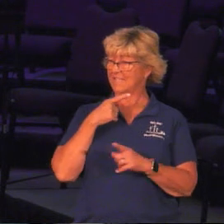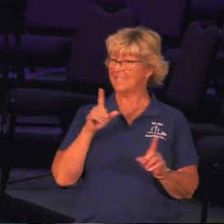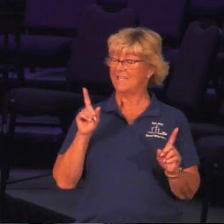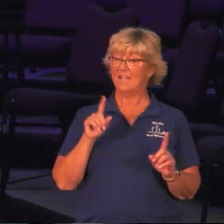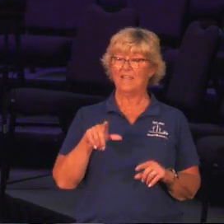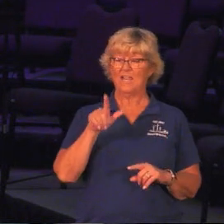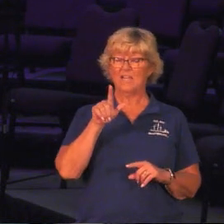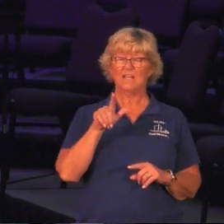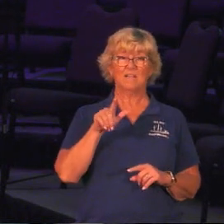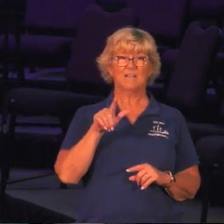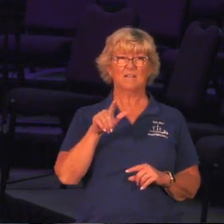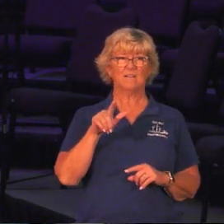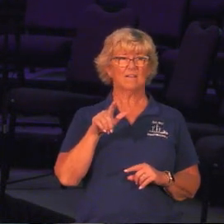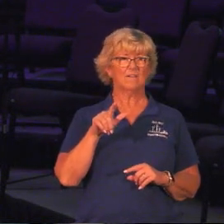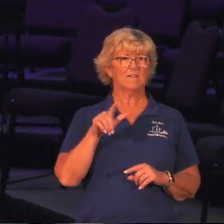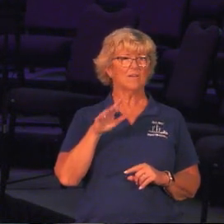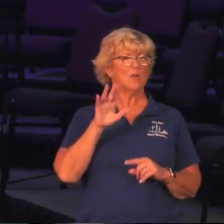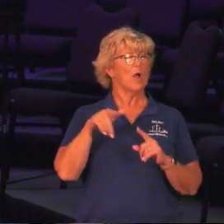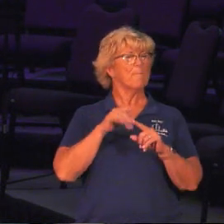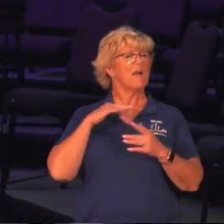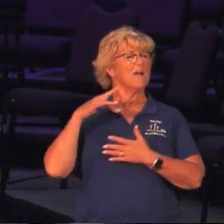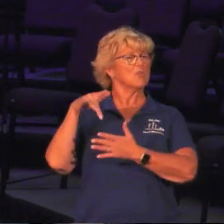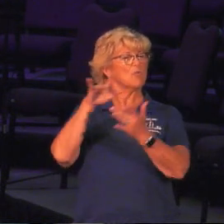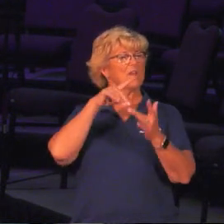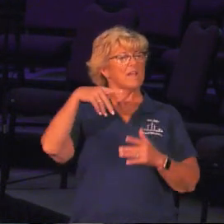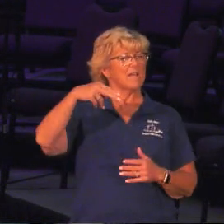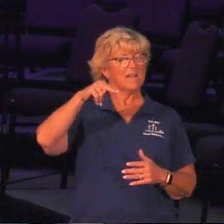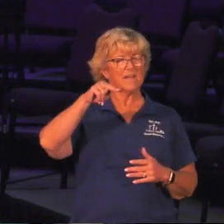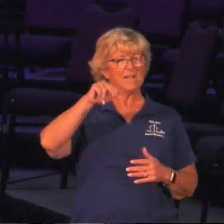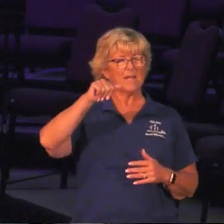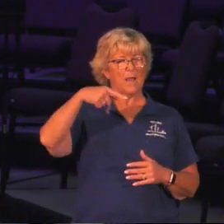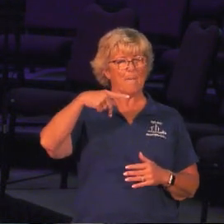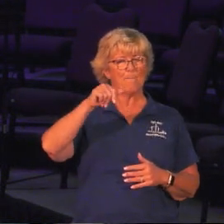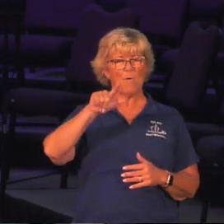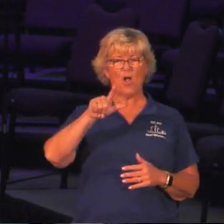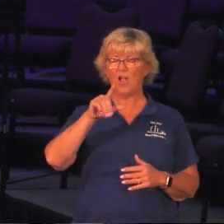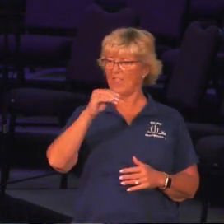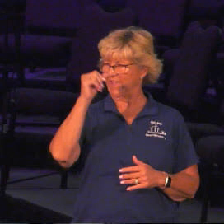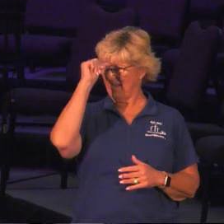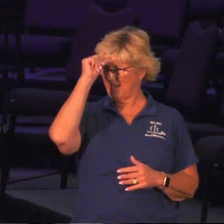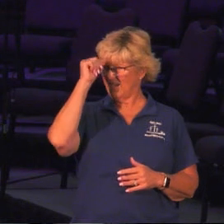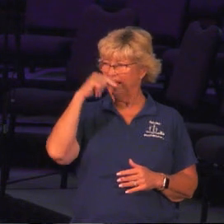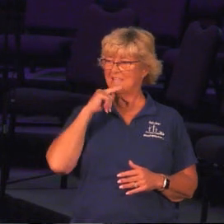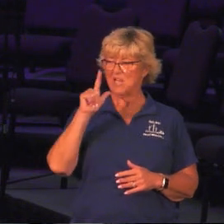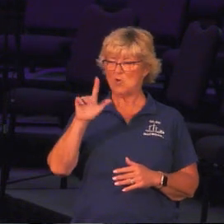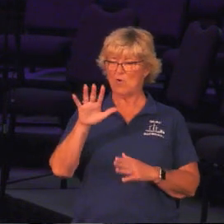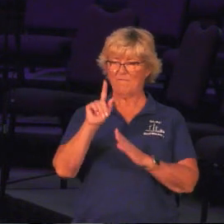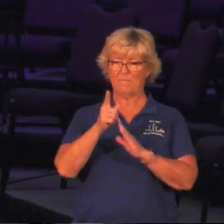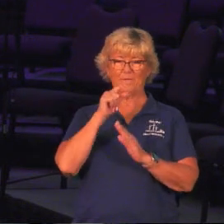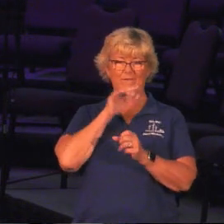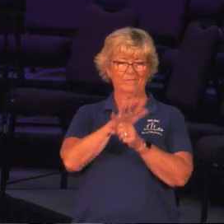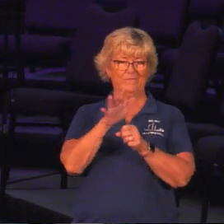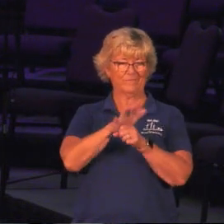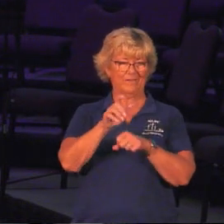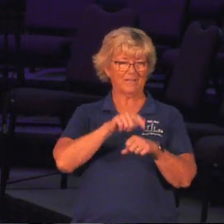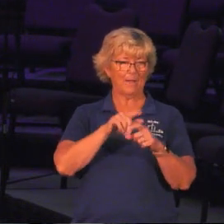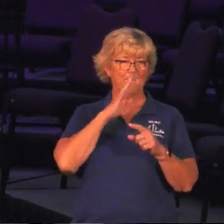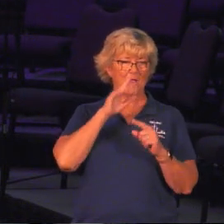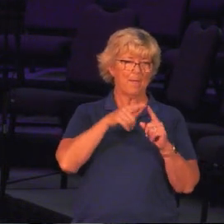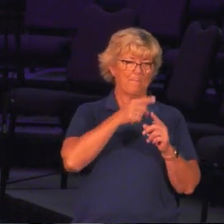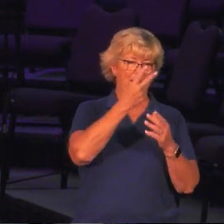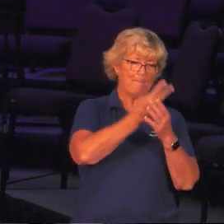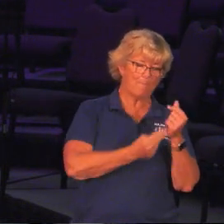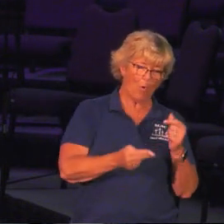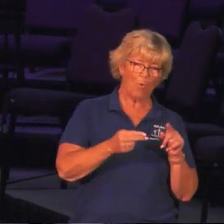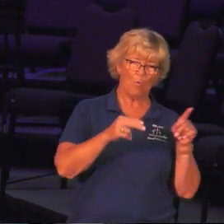25 minutes, I think I shared about our trip to Nepal and India, correct? And I said 25 minutes was not enough time to talk about both Nepal